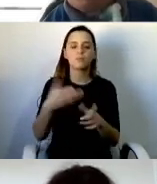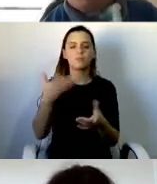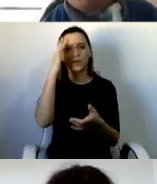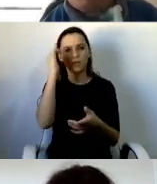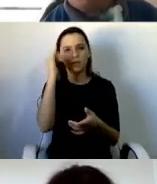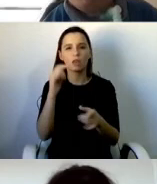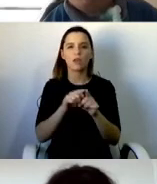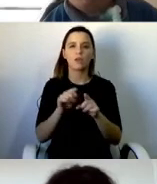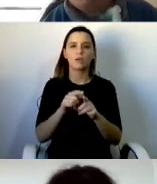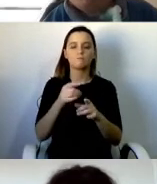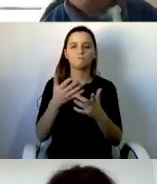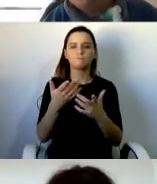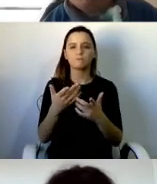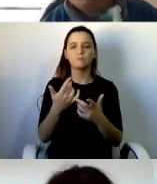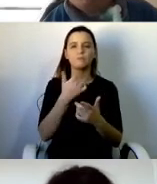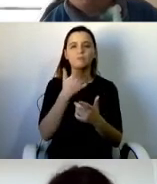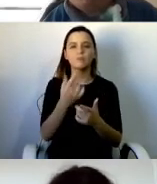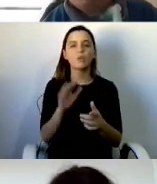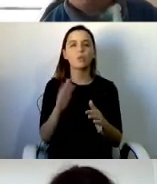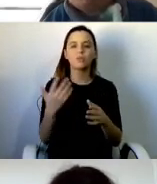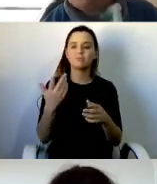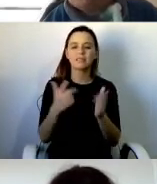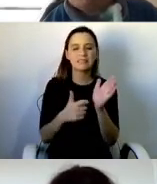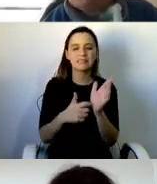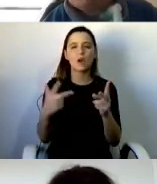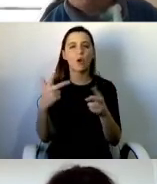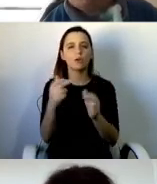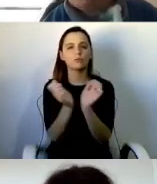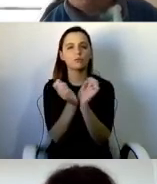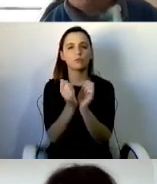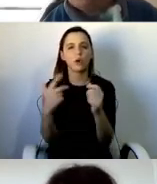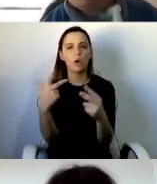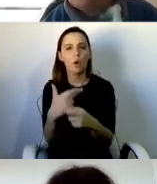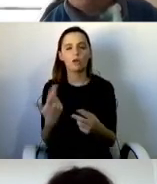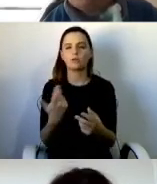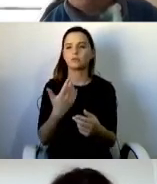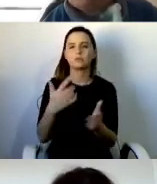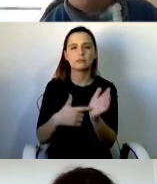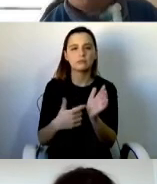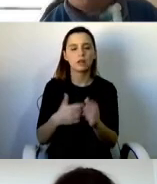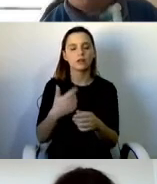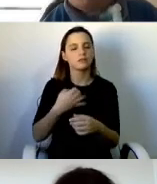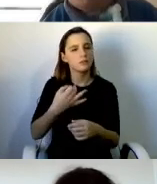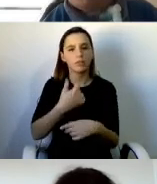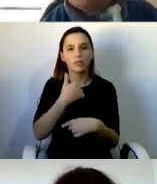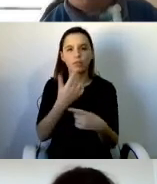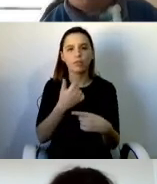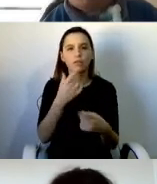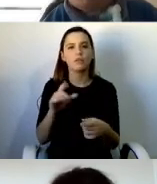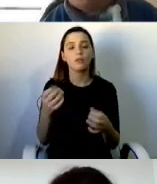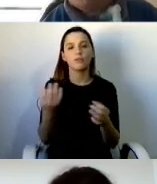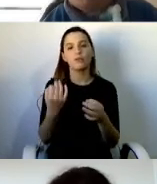There was a demonising of disabled people, as well as those that were unemployed, as being